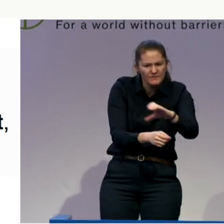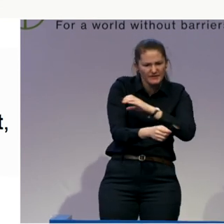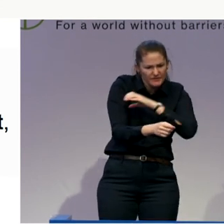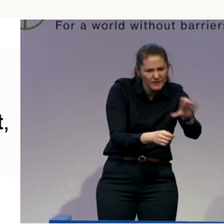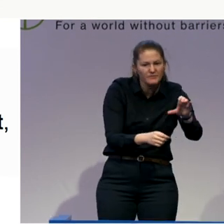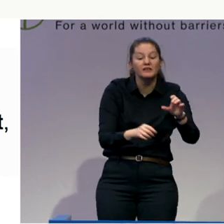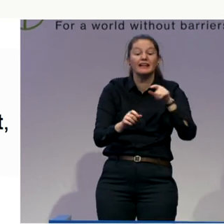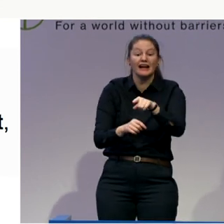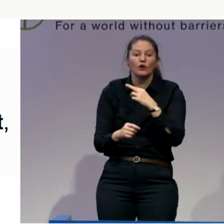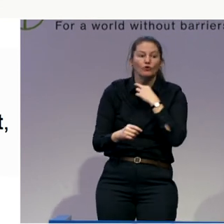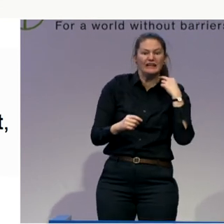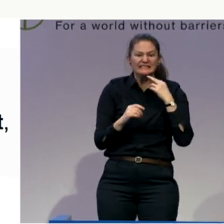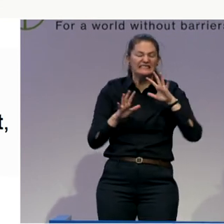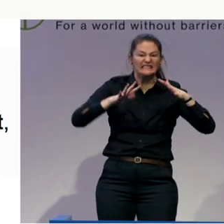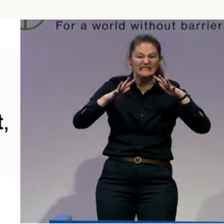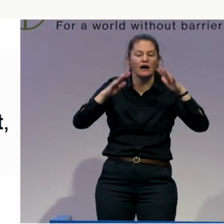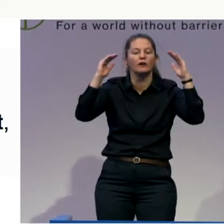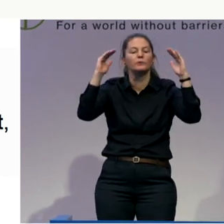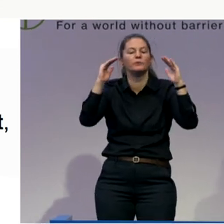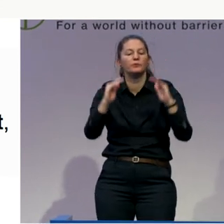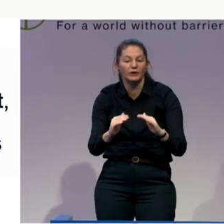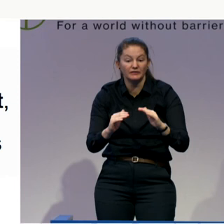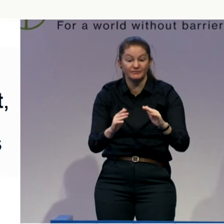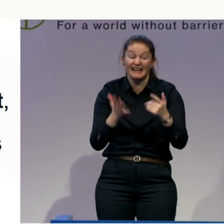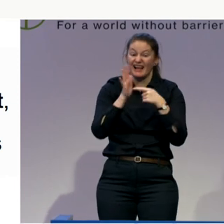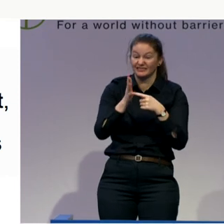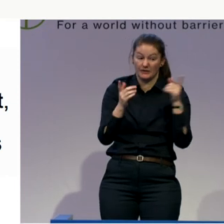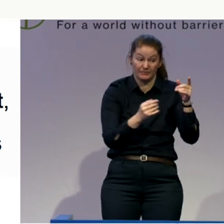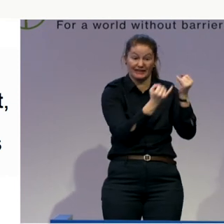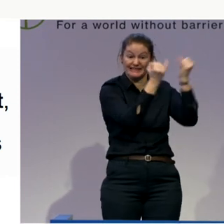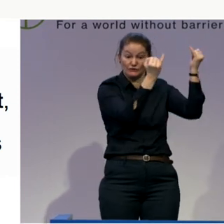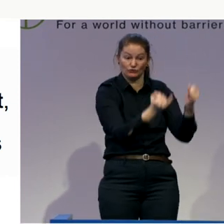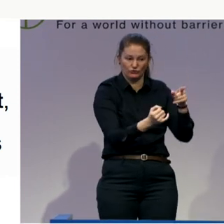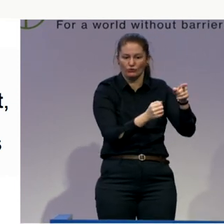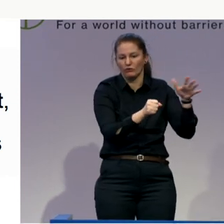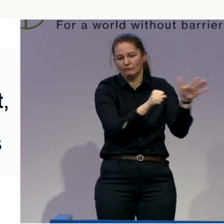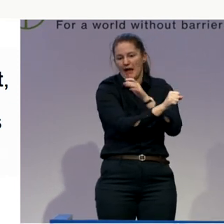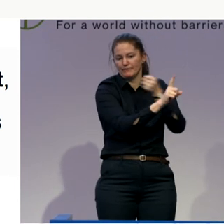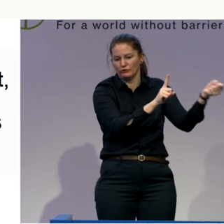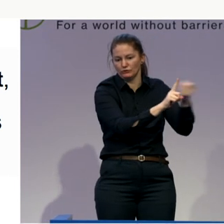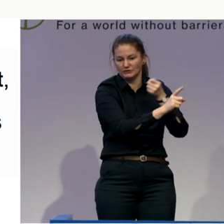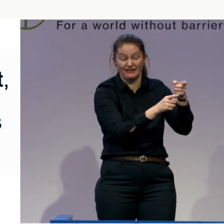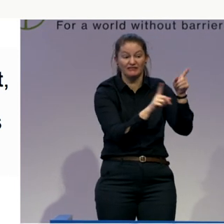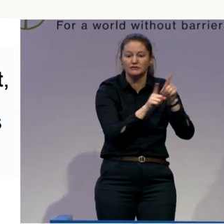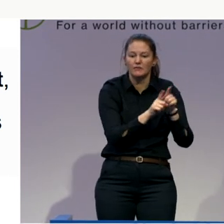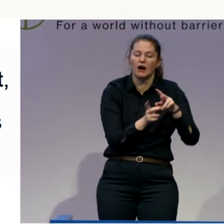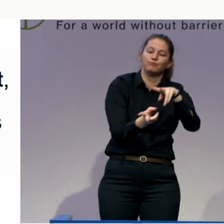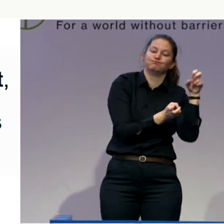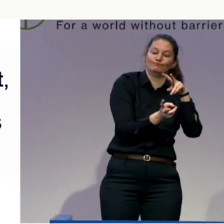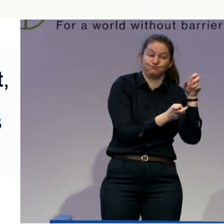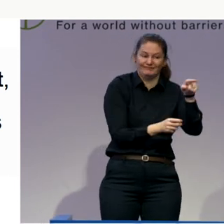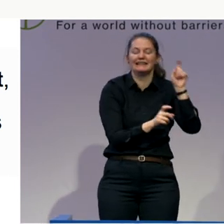Institutions are full of abuse, and there's exploitation in all sorts of settings. So we need to have some sort of